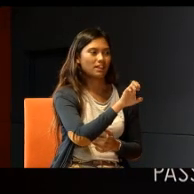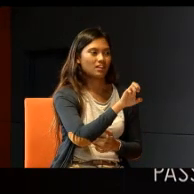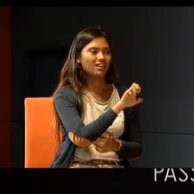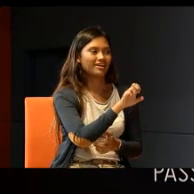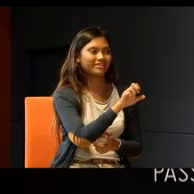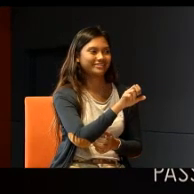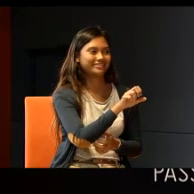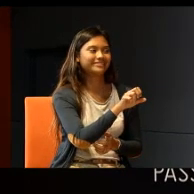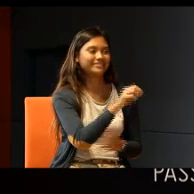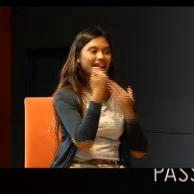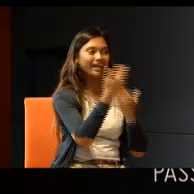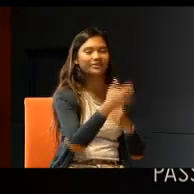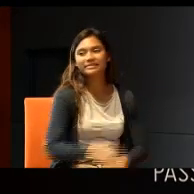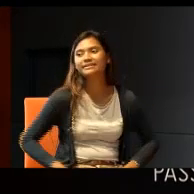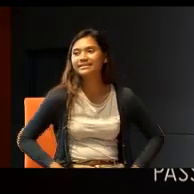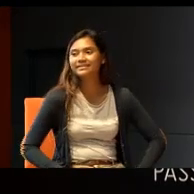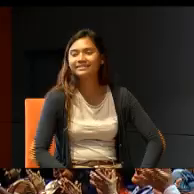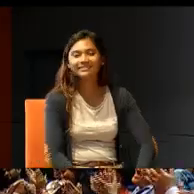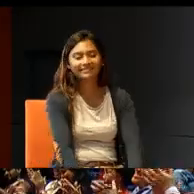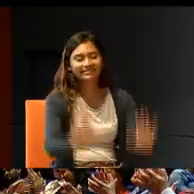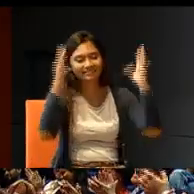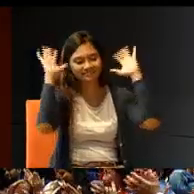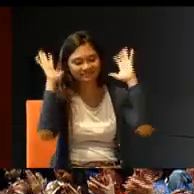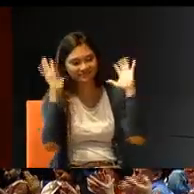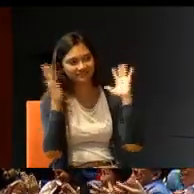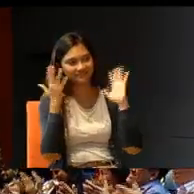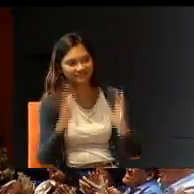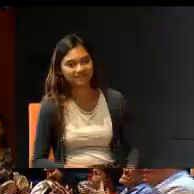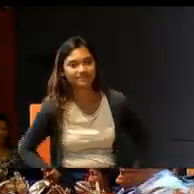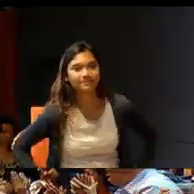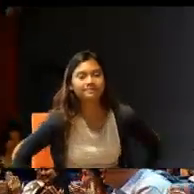Right? Thank you very much. Thank you.